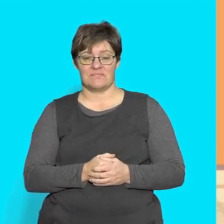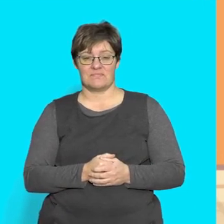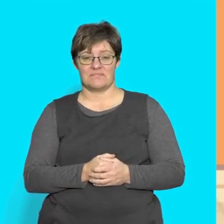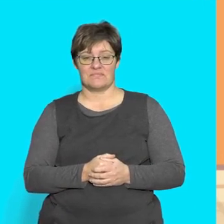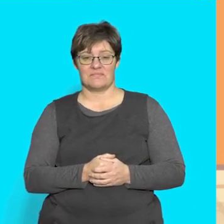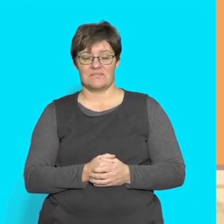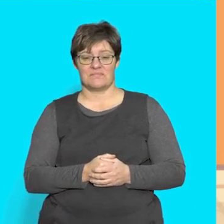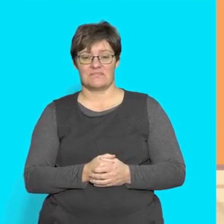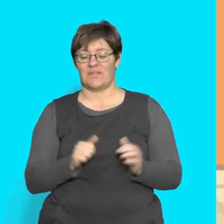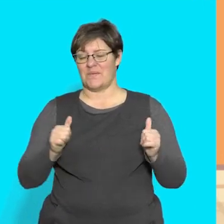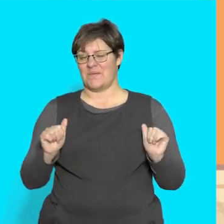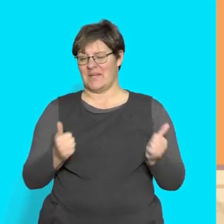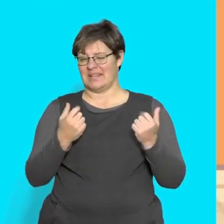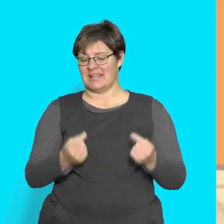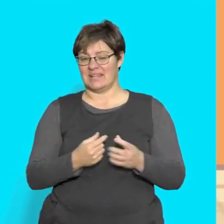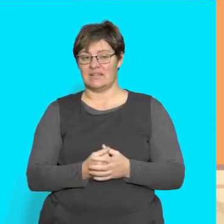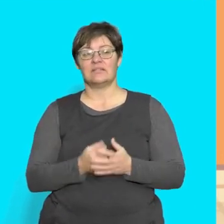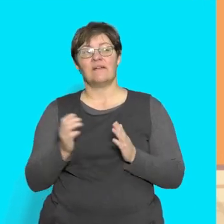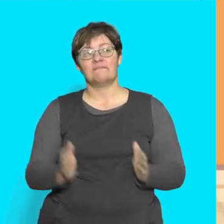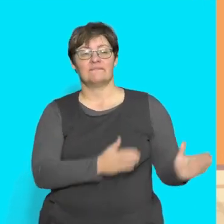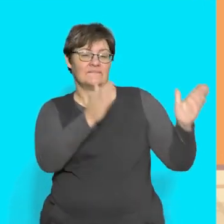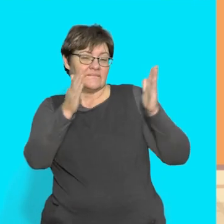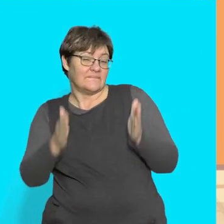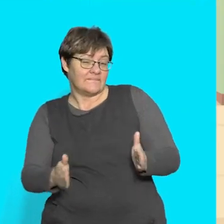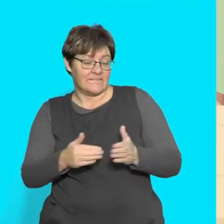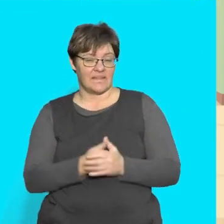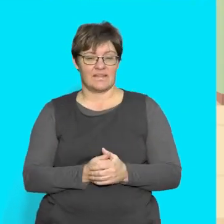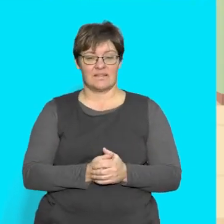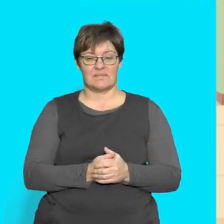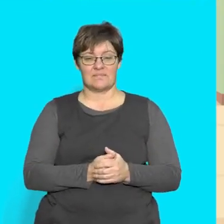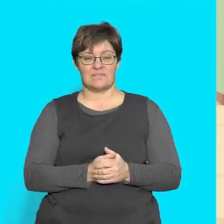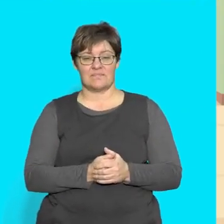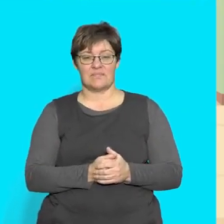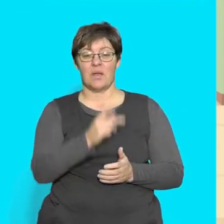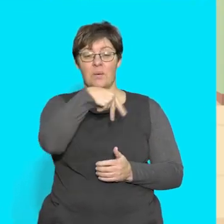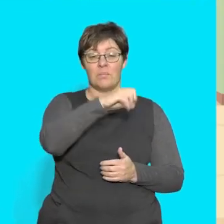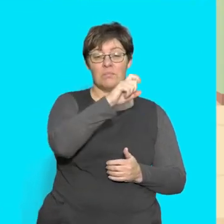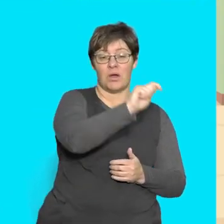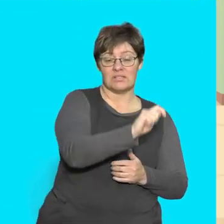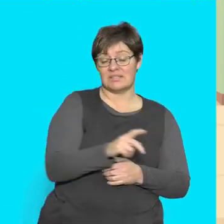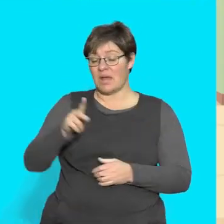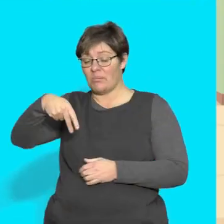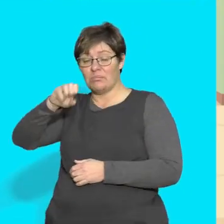Good. Let's do another one. Pot. Pot.